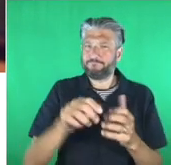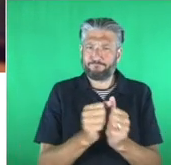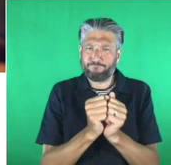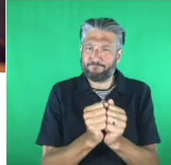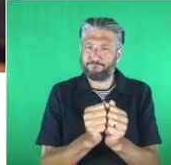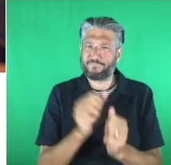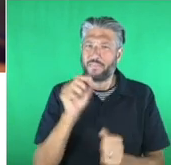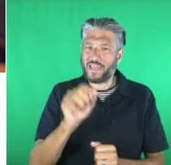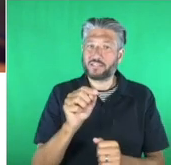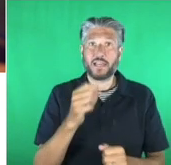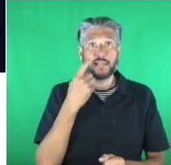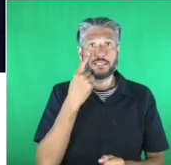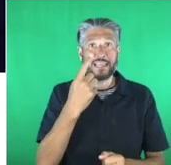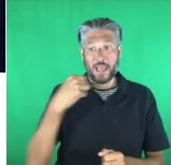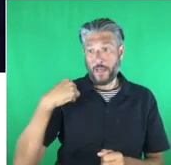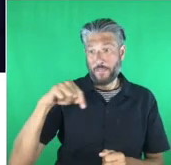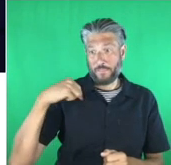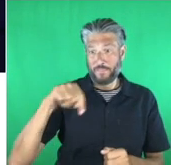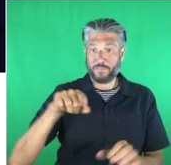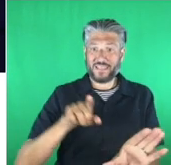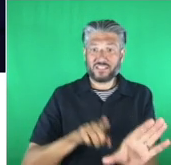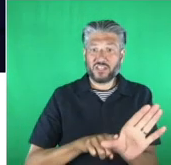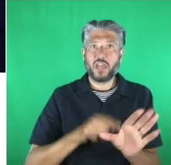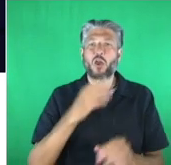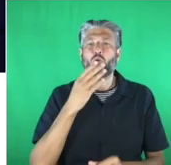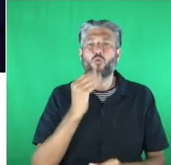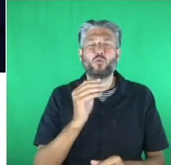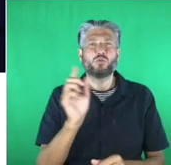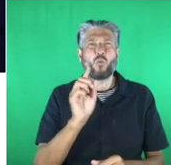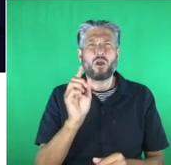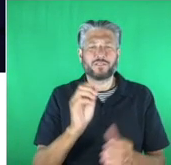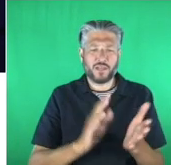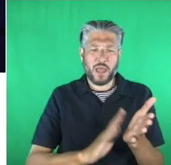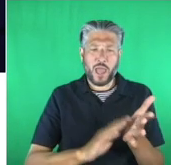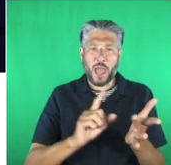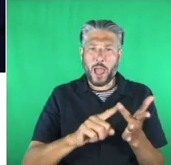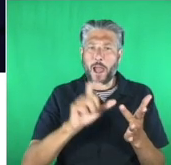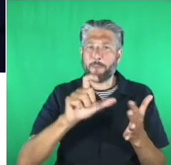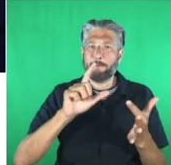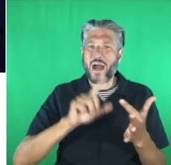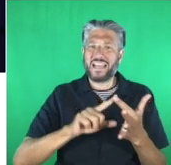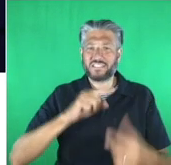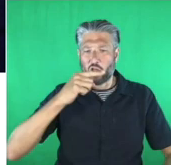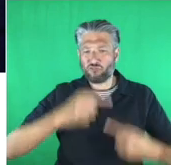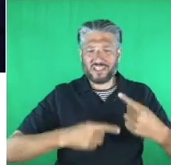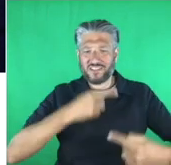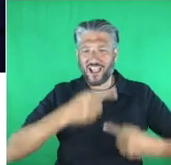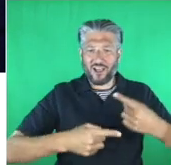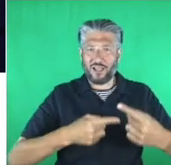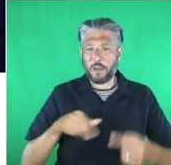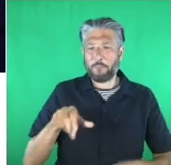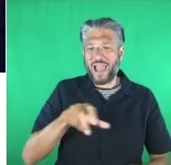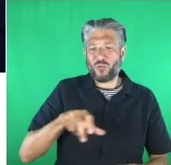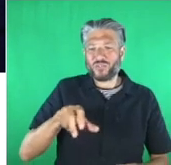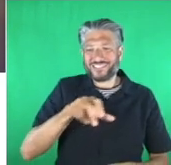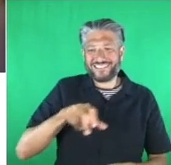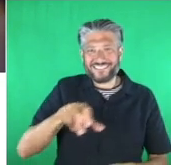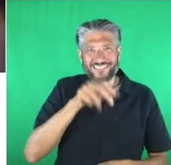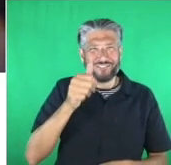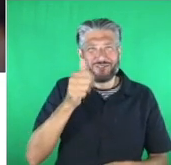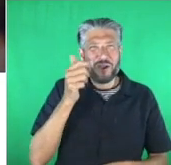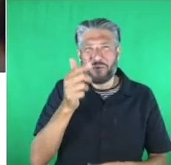insects built on recycled mice uh or is that mouses mouses mouses i have no idea they're bugs